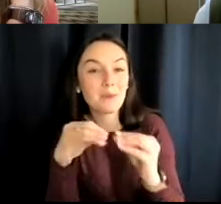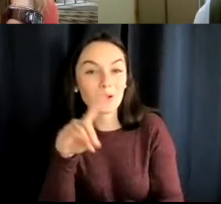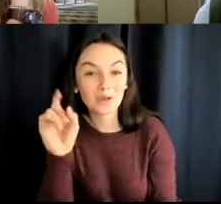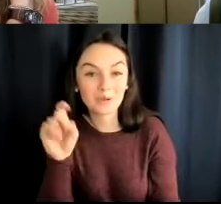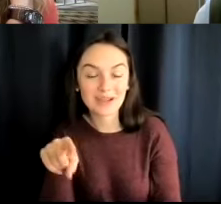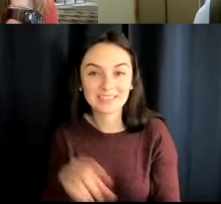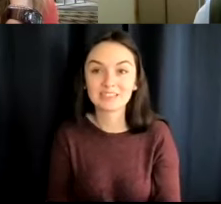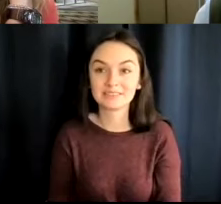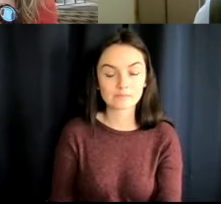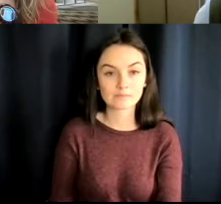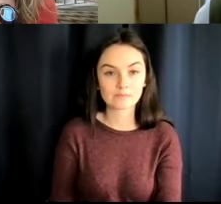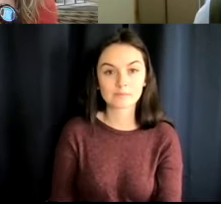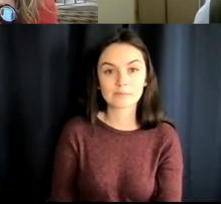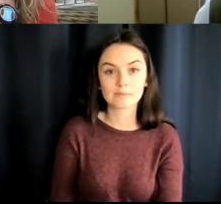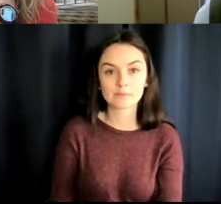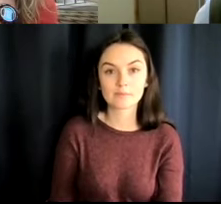How about Georgina?